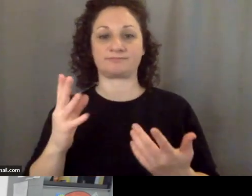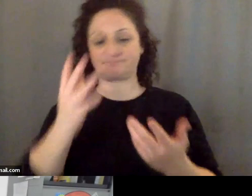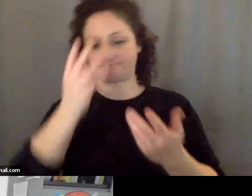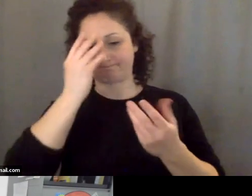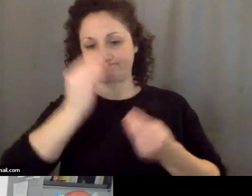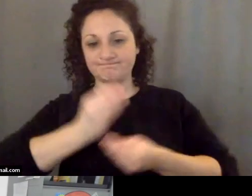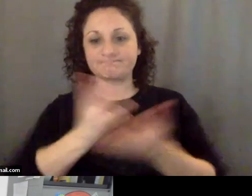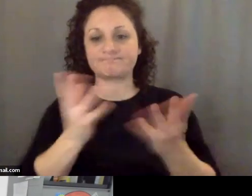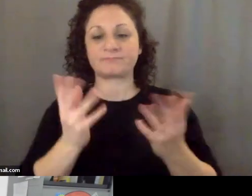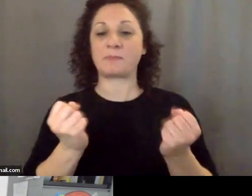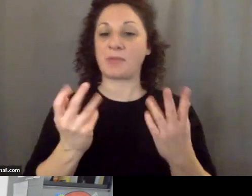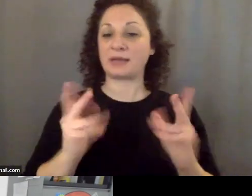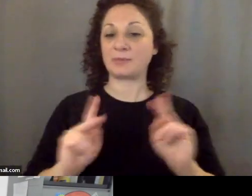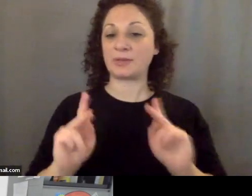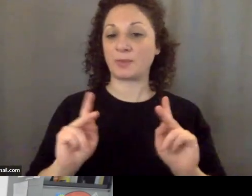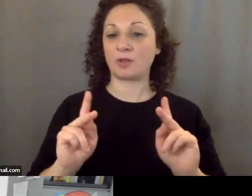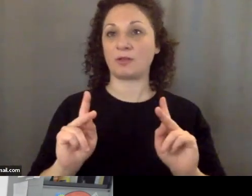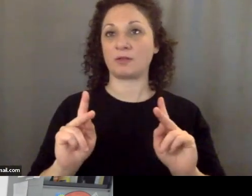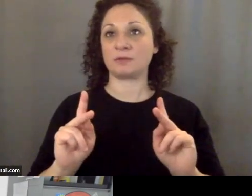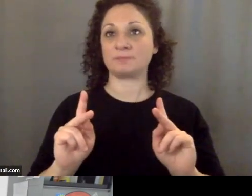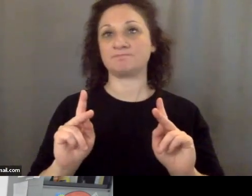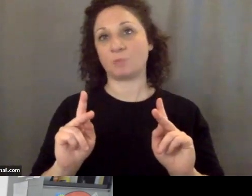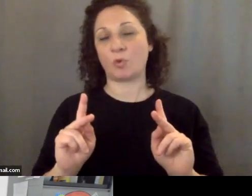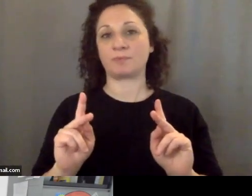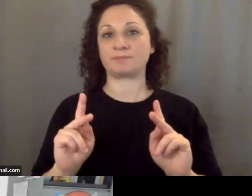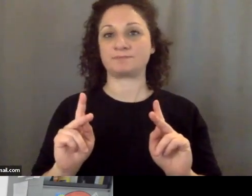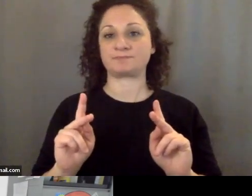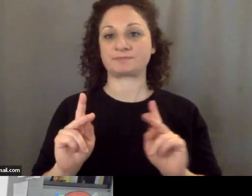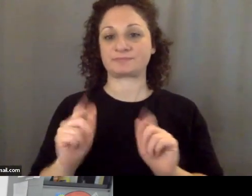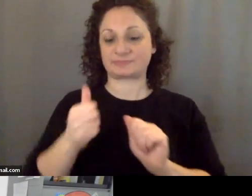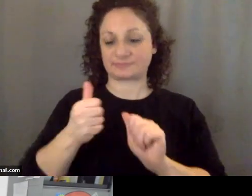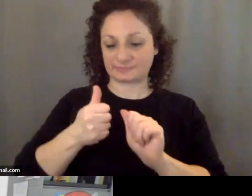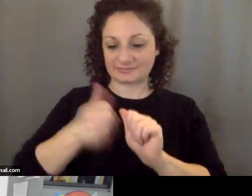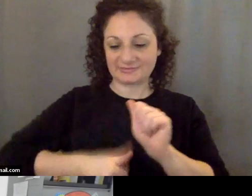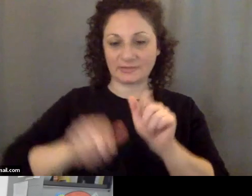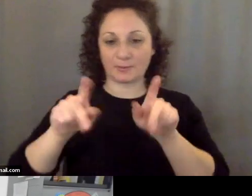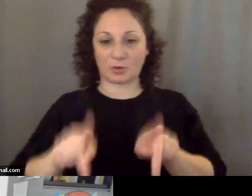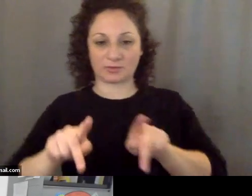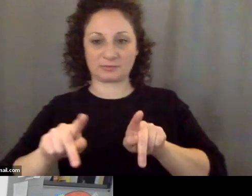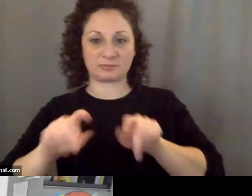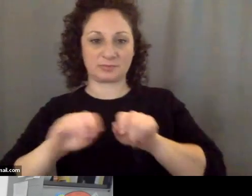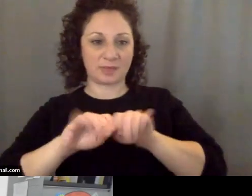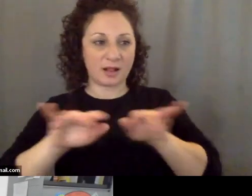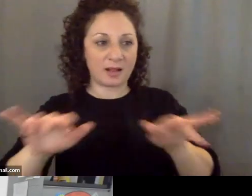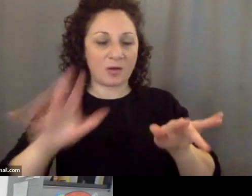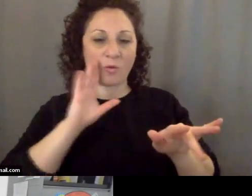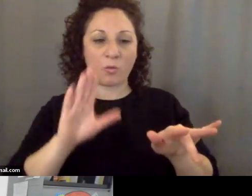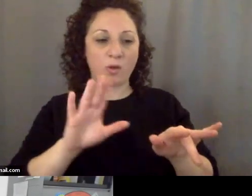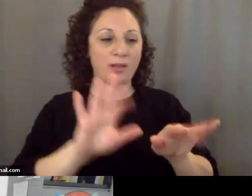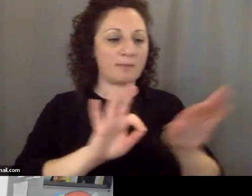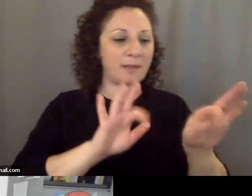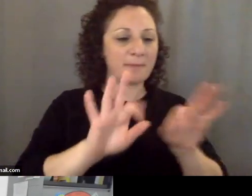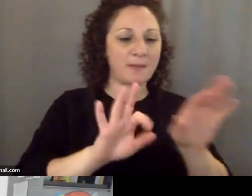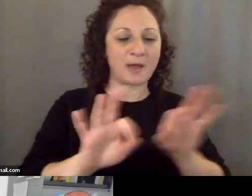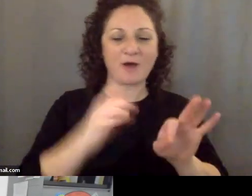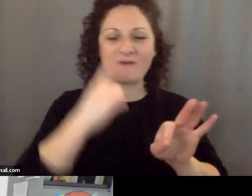people all of each one of whom collects information on a very tiny matter and